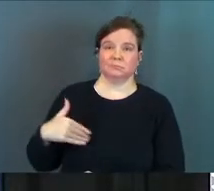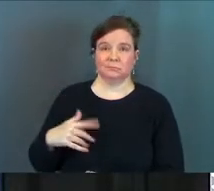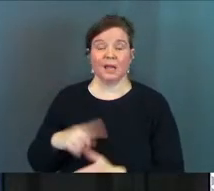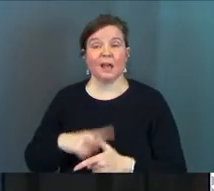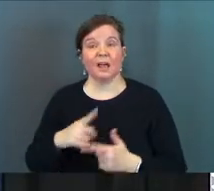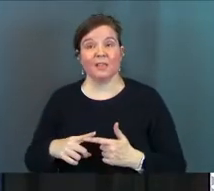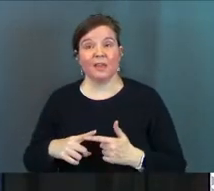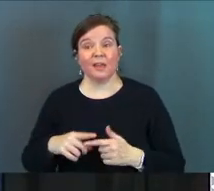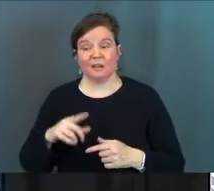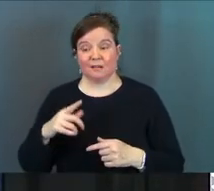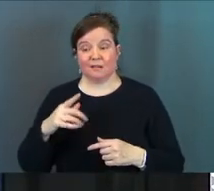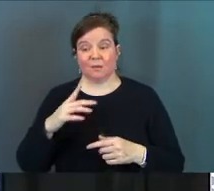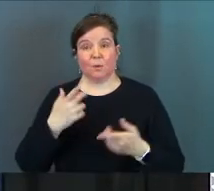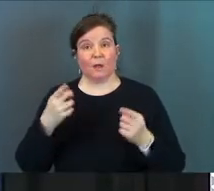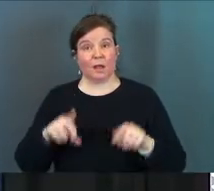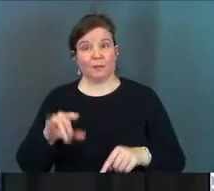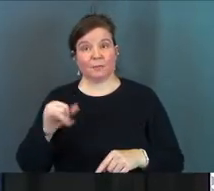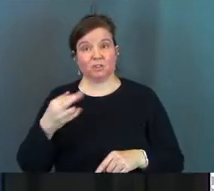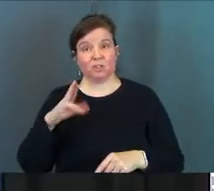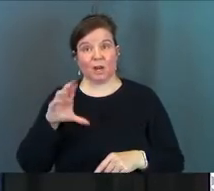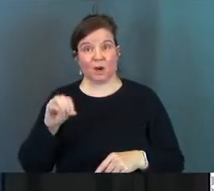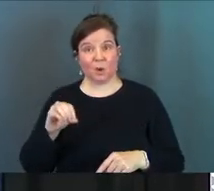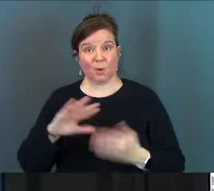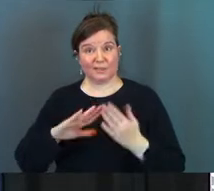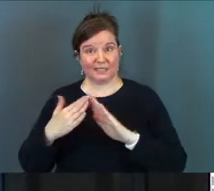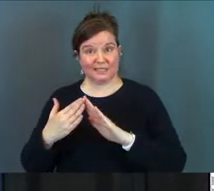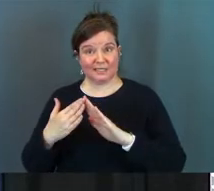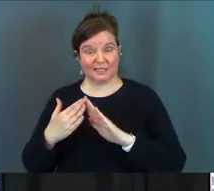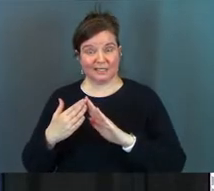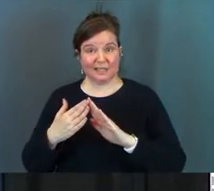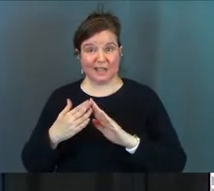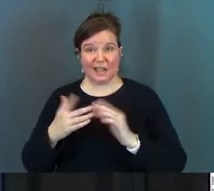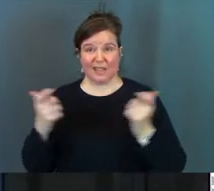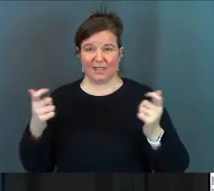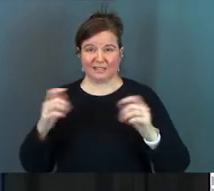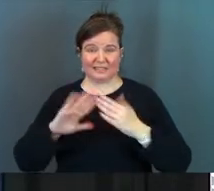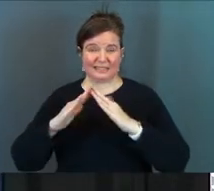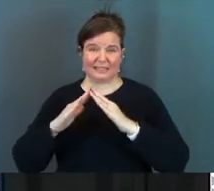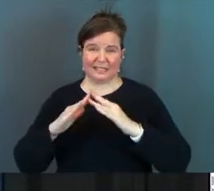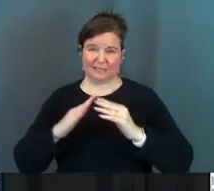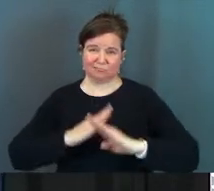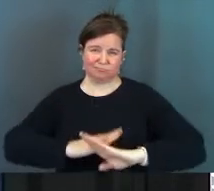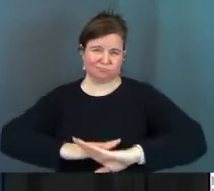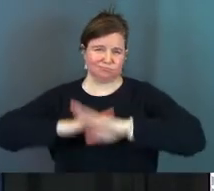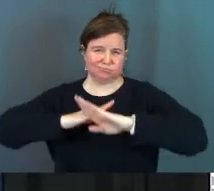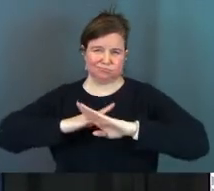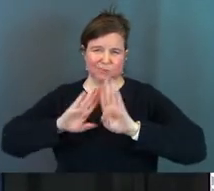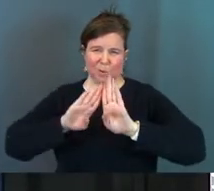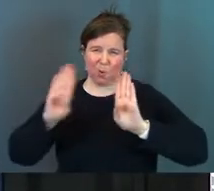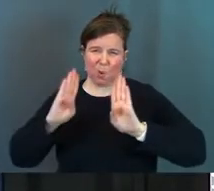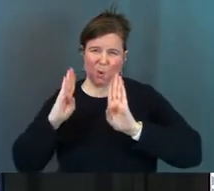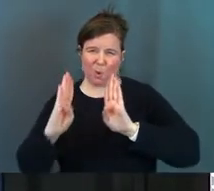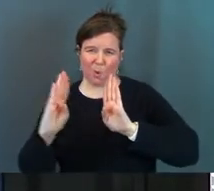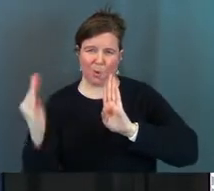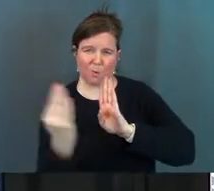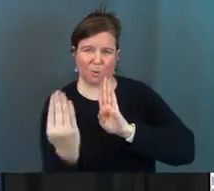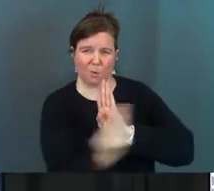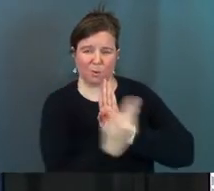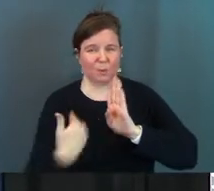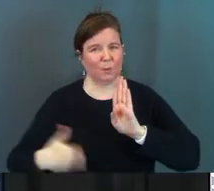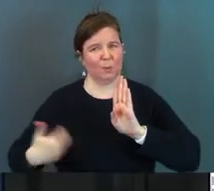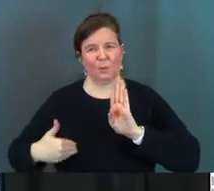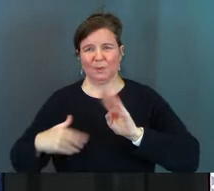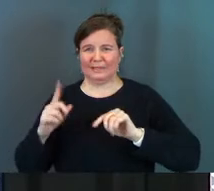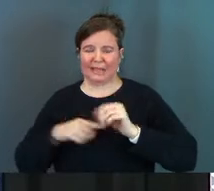And then when they're at Jericho and they come to the most defended city in Canaan and this was the enemy of enemies